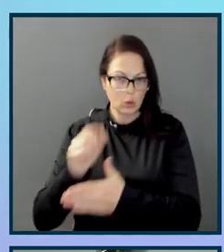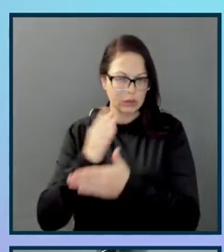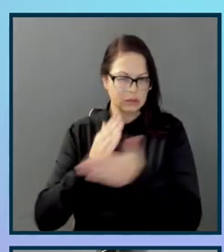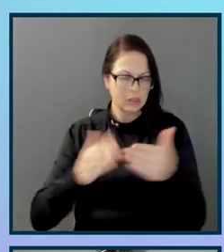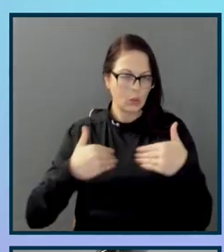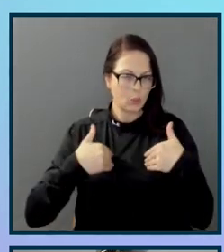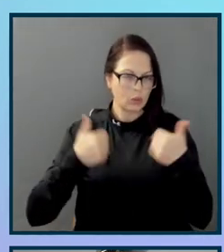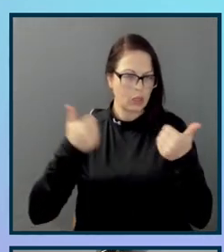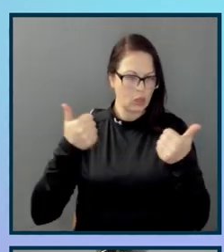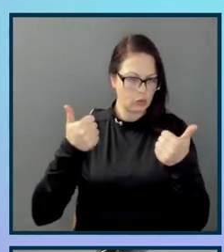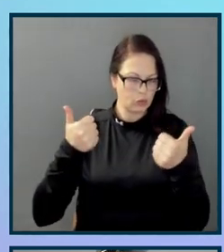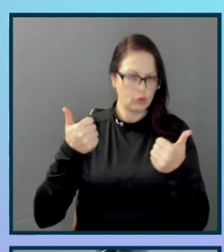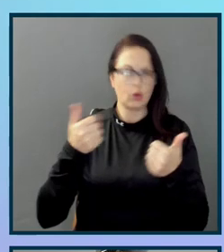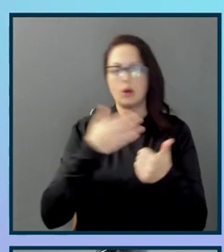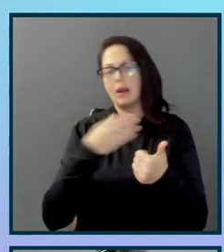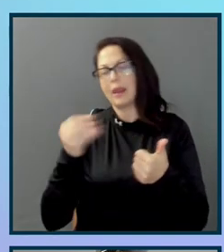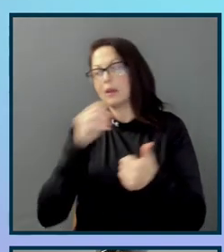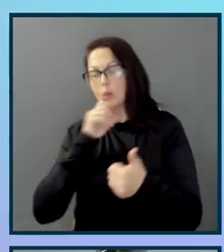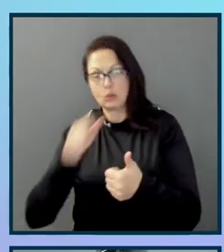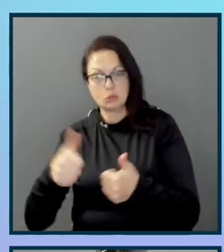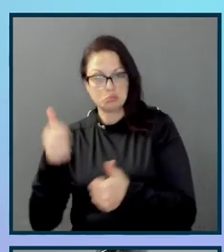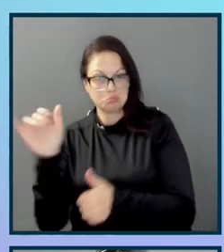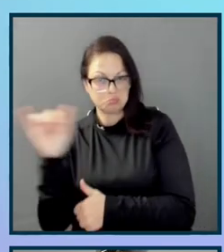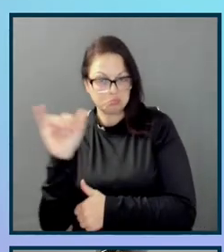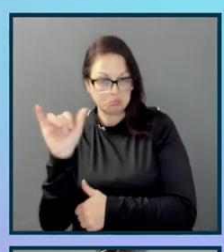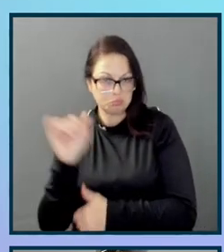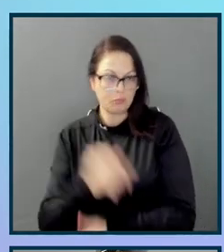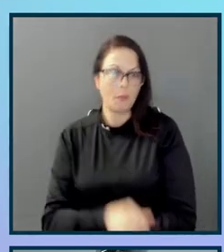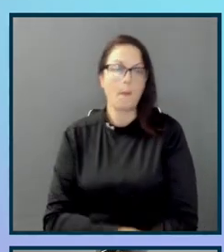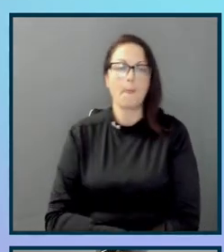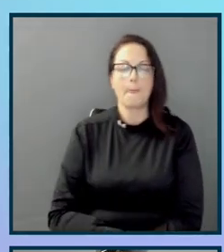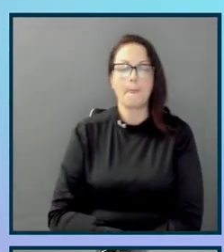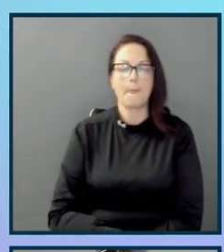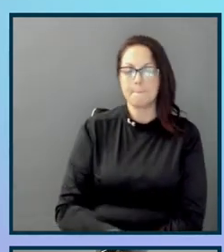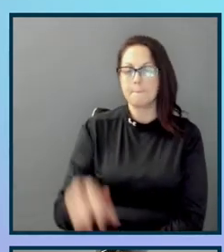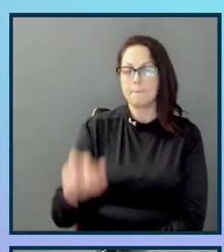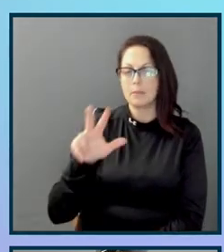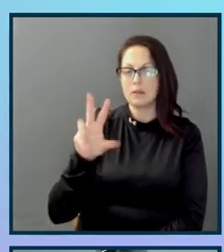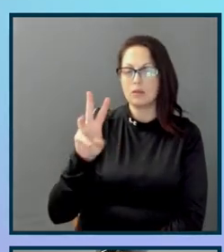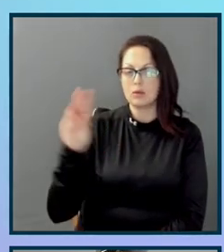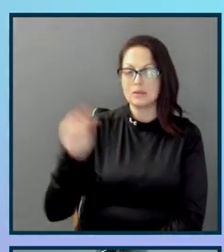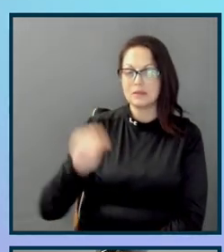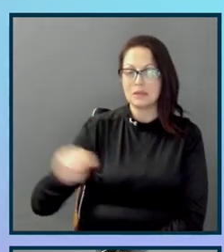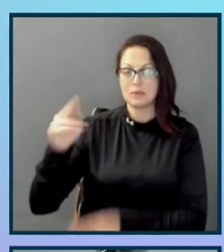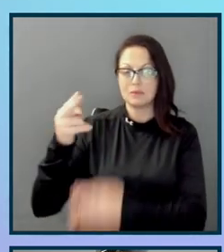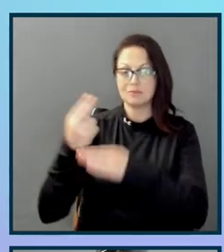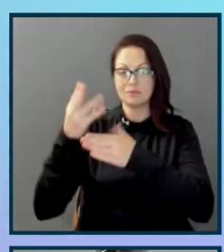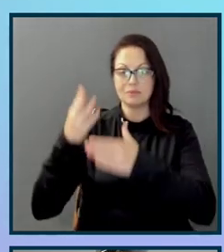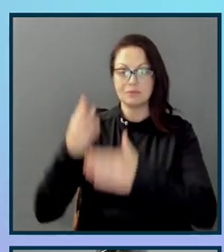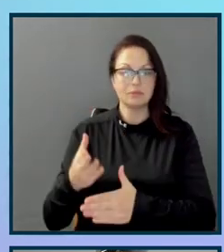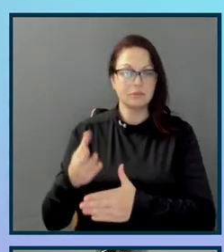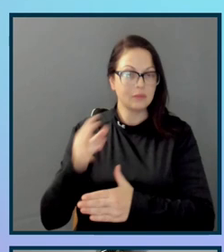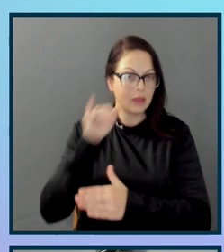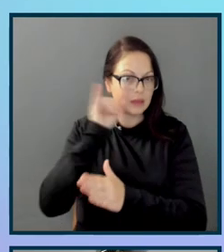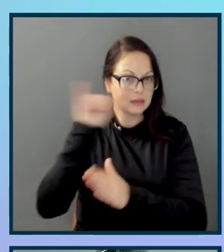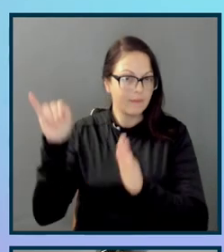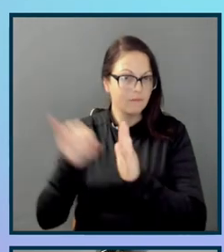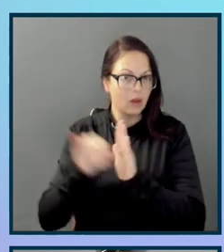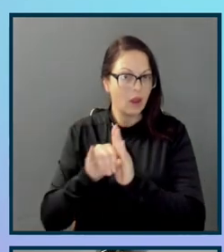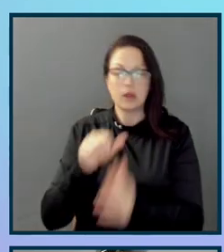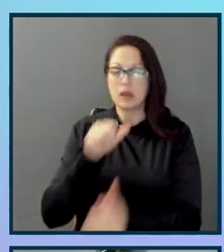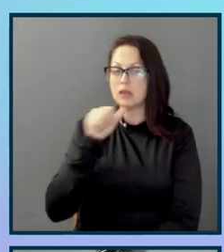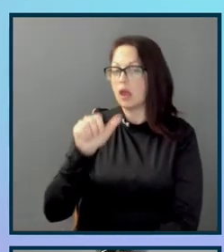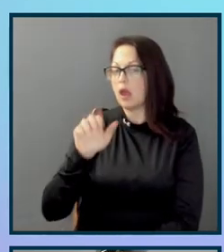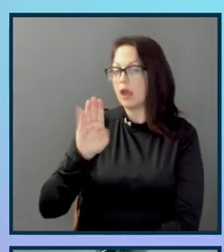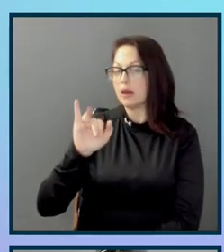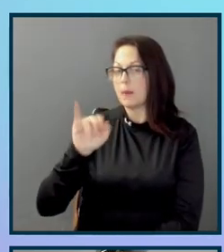little bit older than that age bracket as well. And also 36% of our users identified as non-binary or